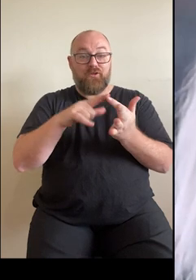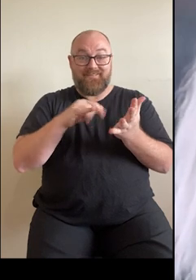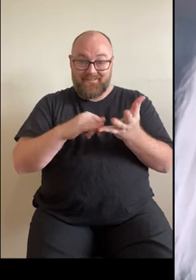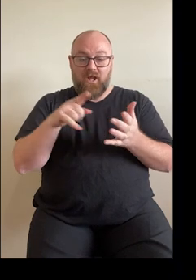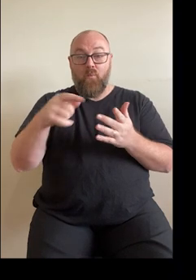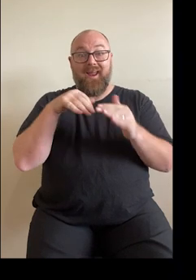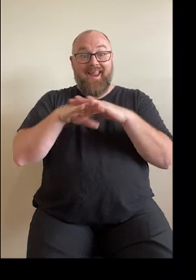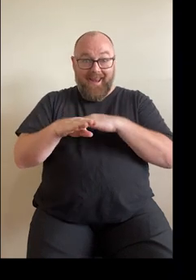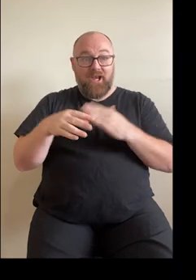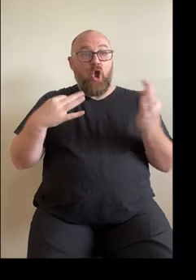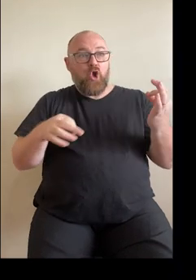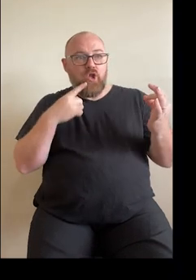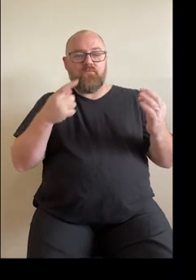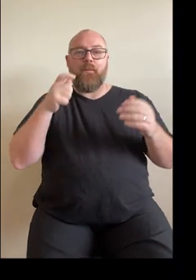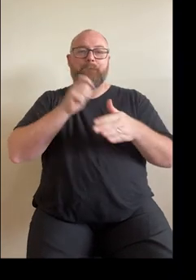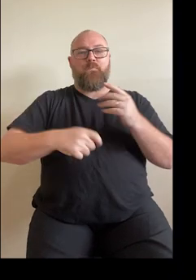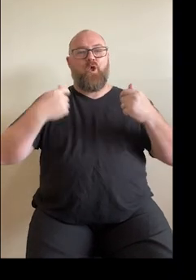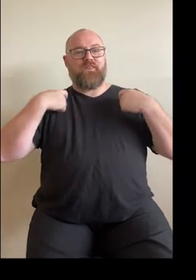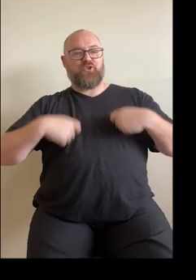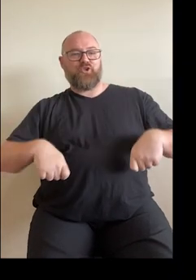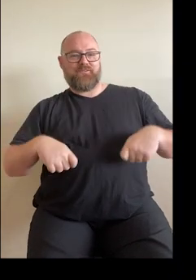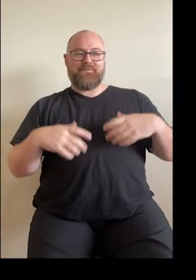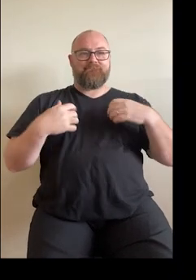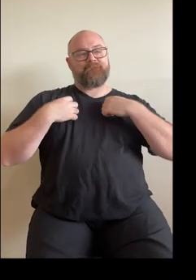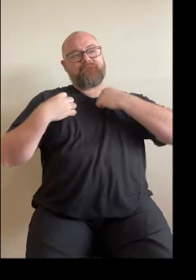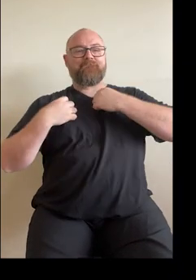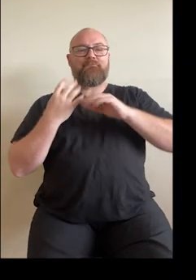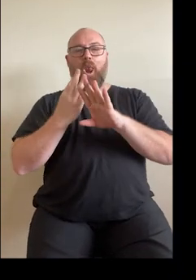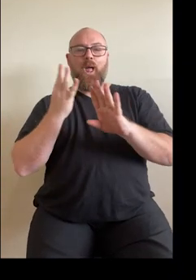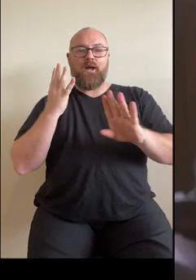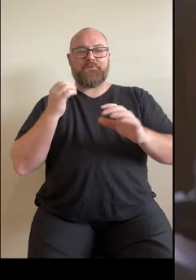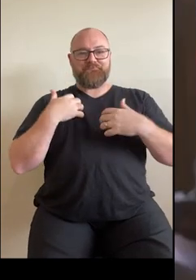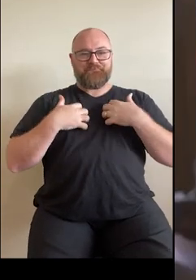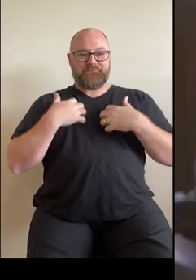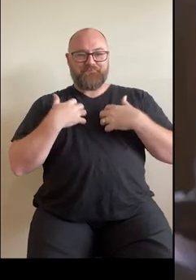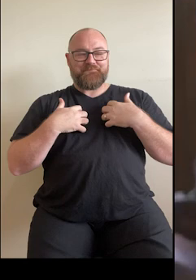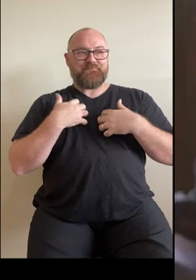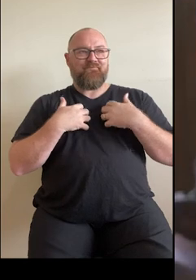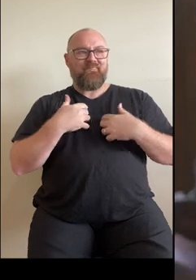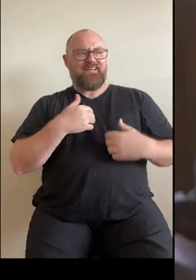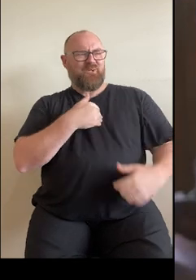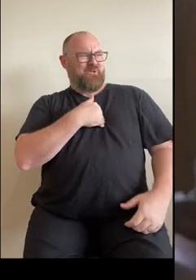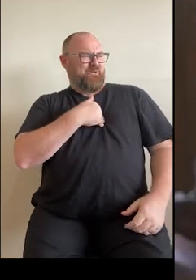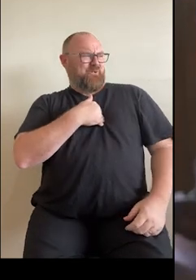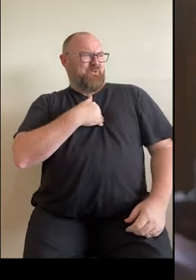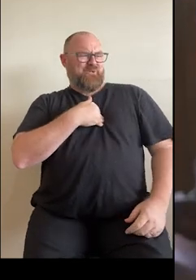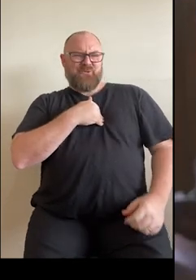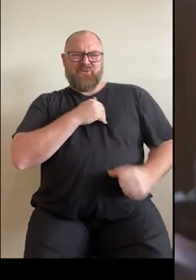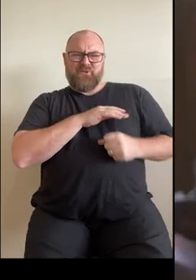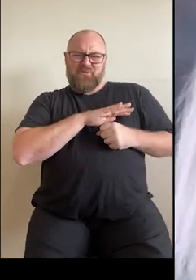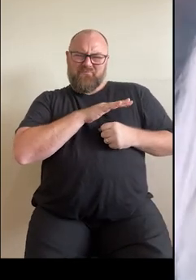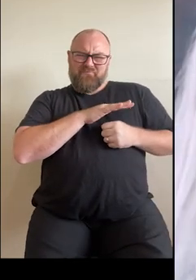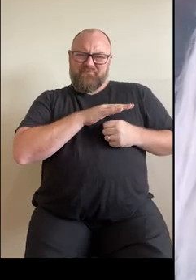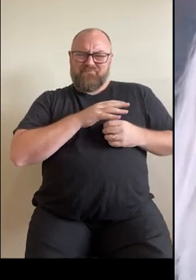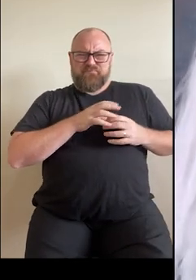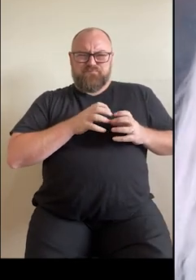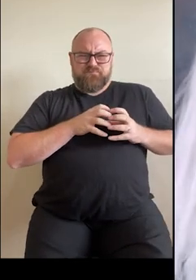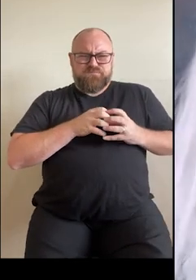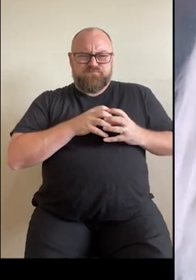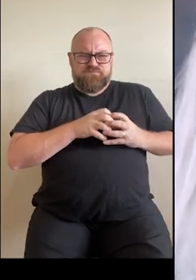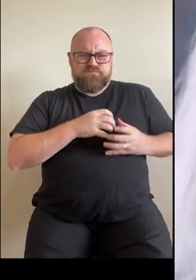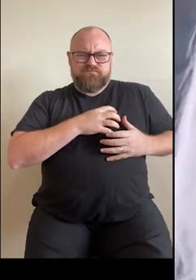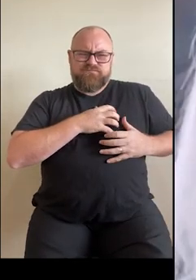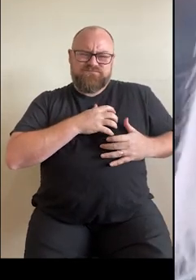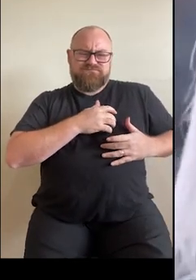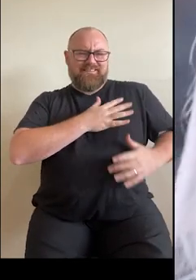we bought the obligatory t-shirt and then we just waited in the line. I just started to get this immense pressure on my chest and it just got worse